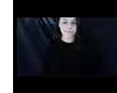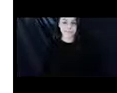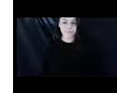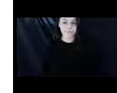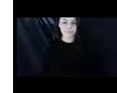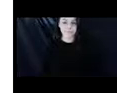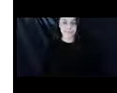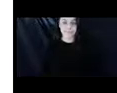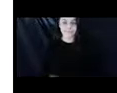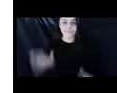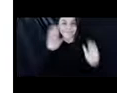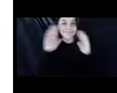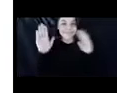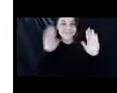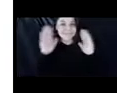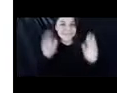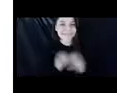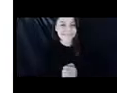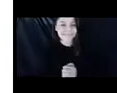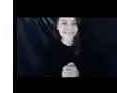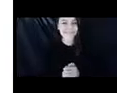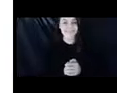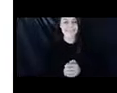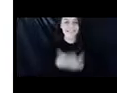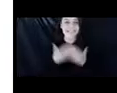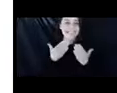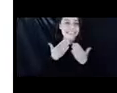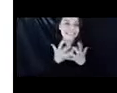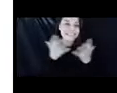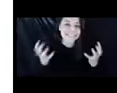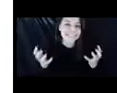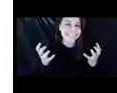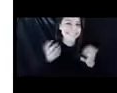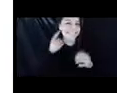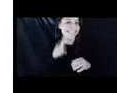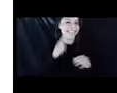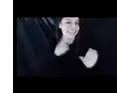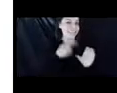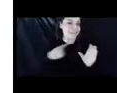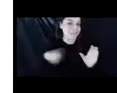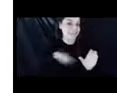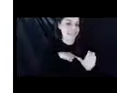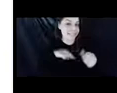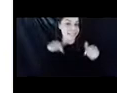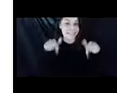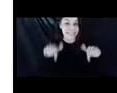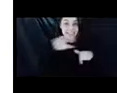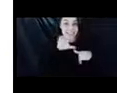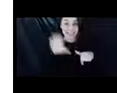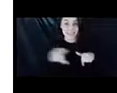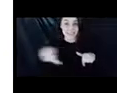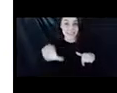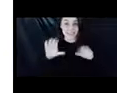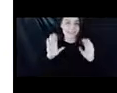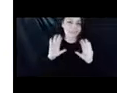All right. Hello, everyone. Thank you so much for joining us in this Zoom room at